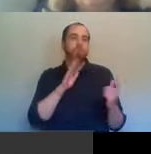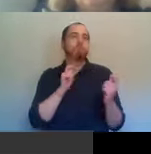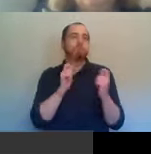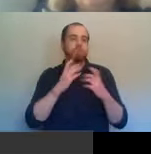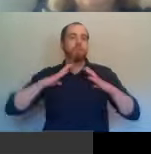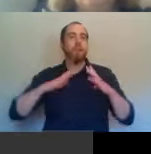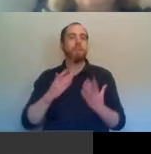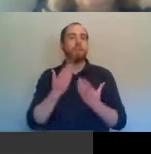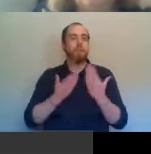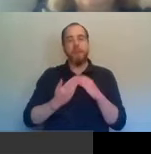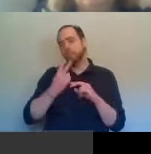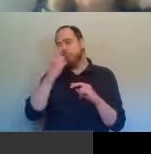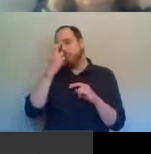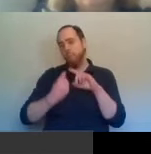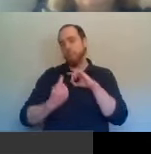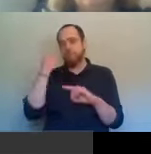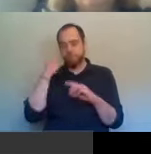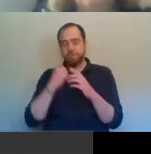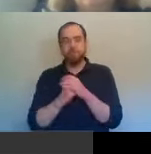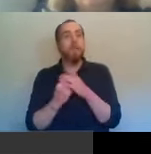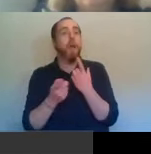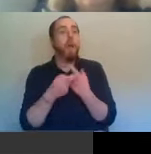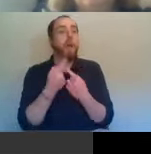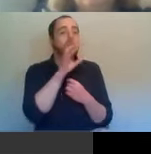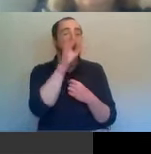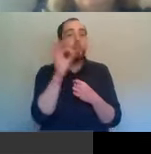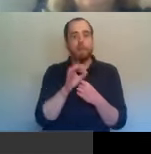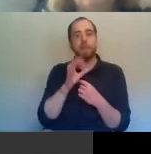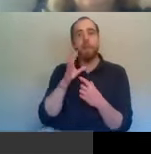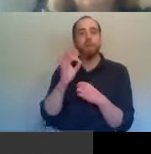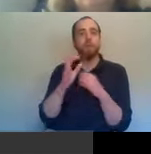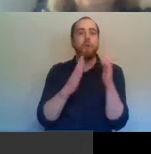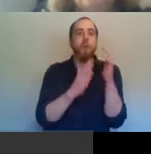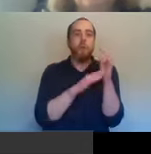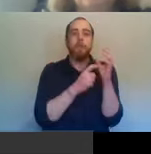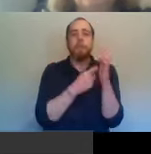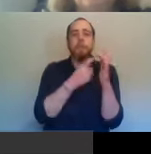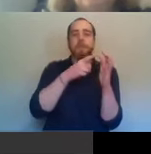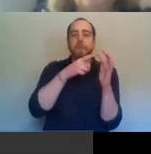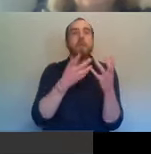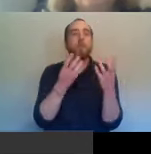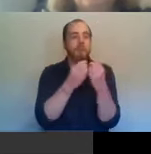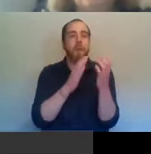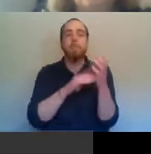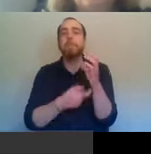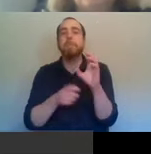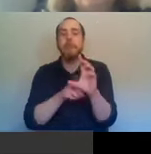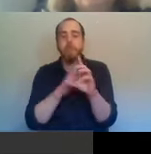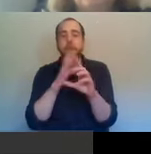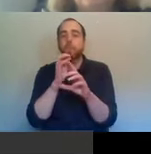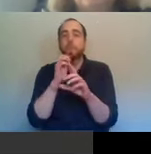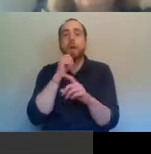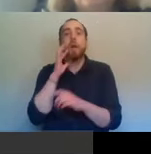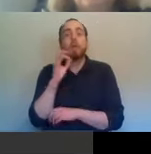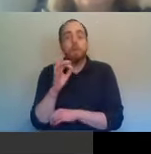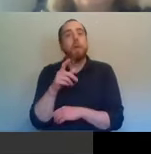Lovely, thank you. Another question, this one says it's for Murray, but I'm going to put it to Murray as well. first of all, does the absence of women in both